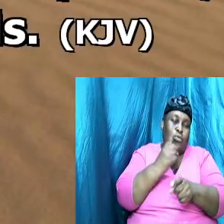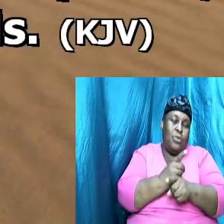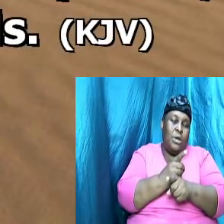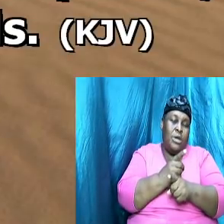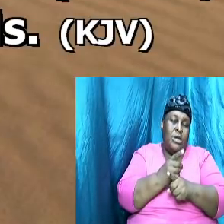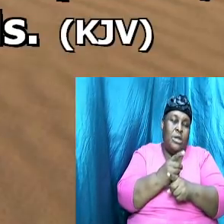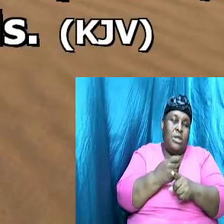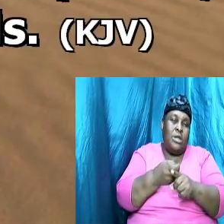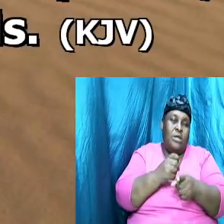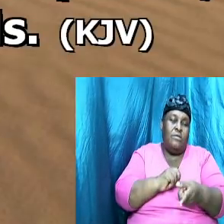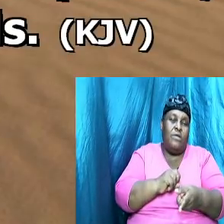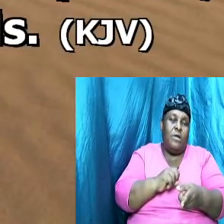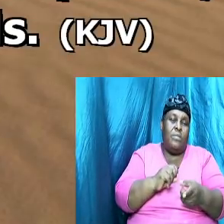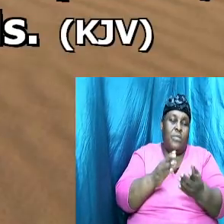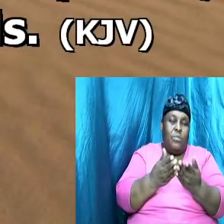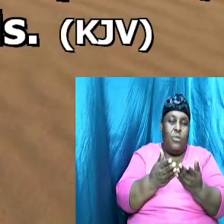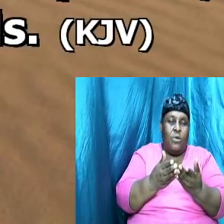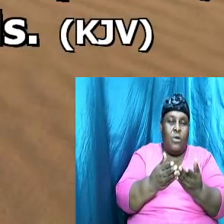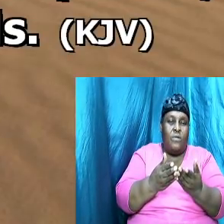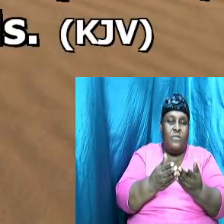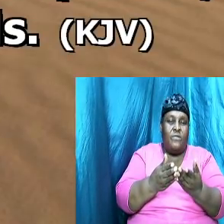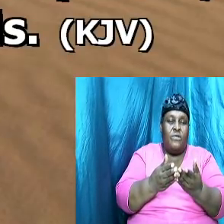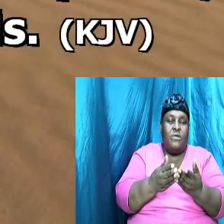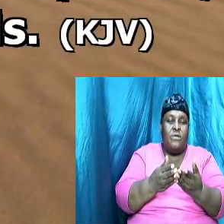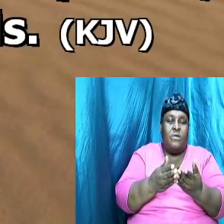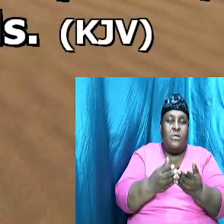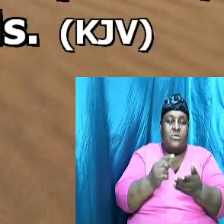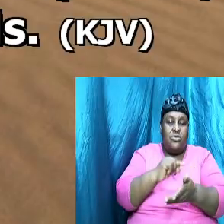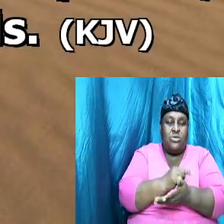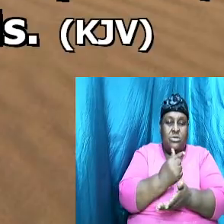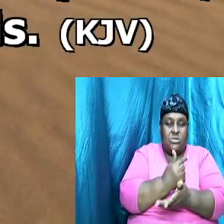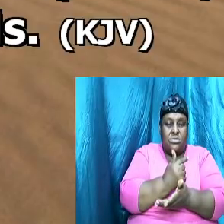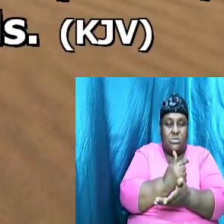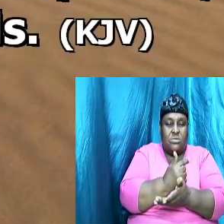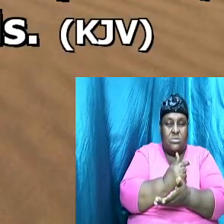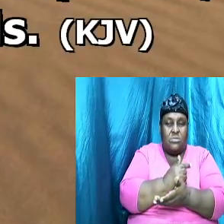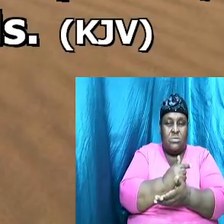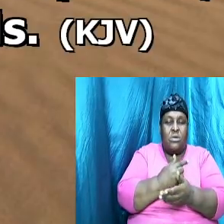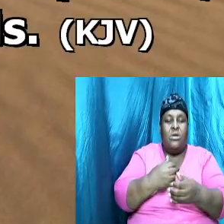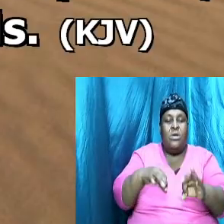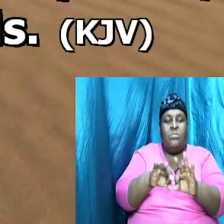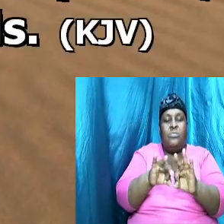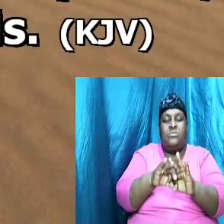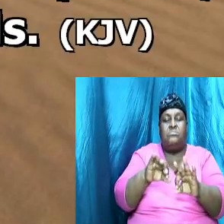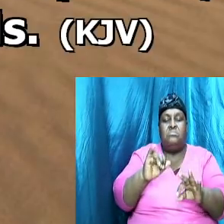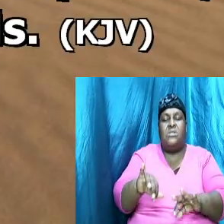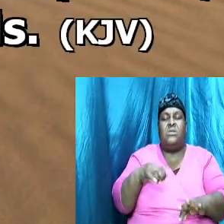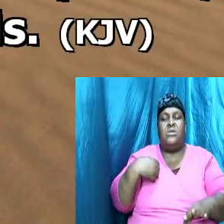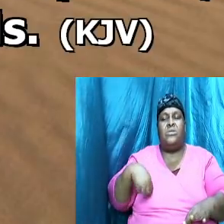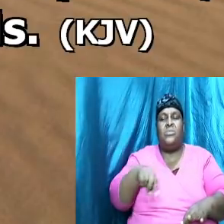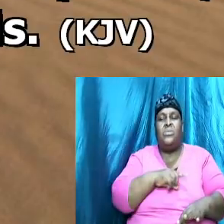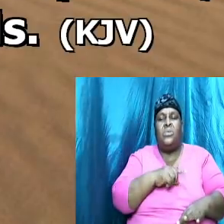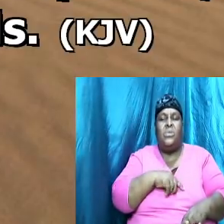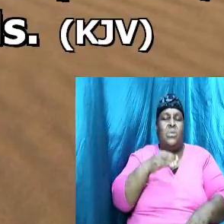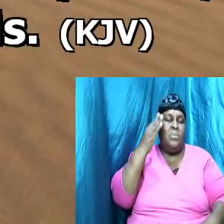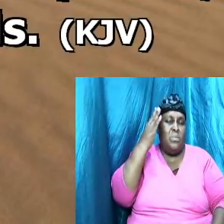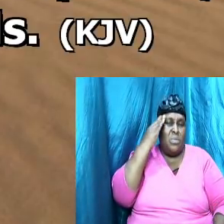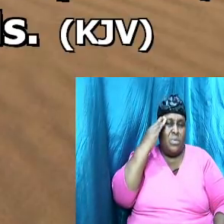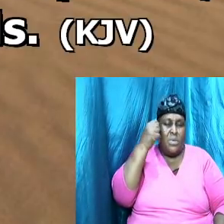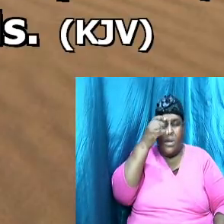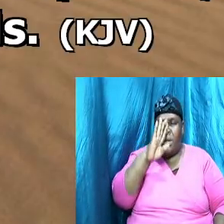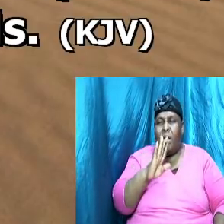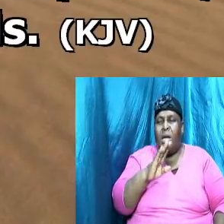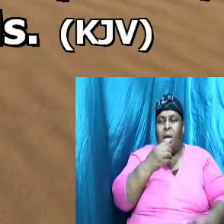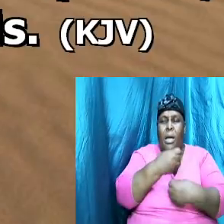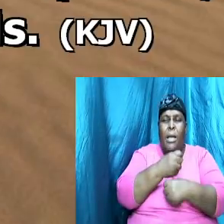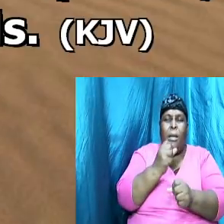it is important that we recognize that God made